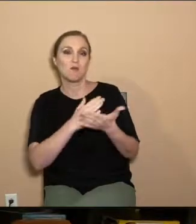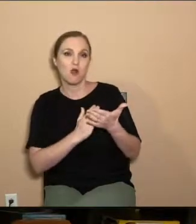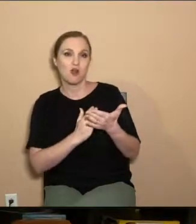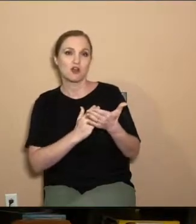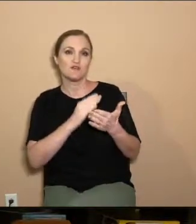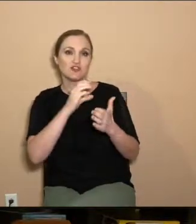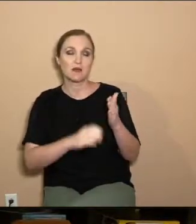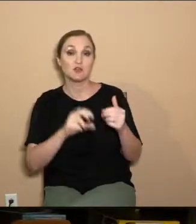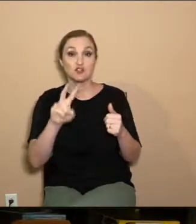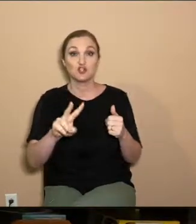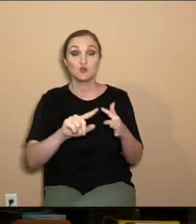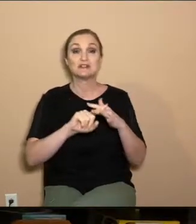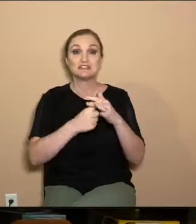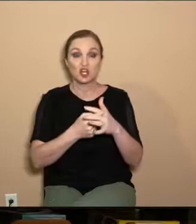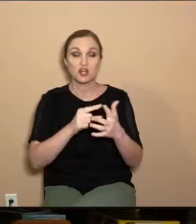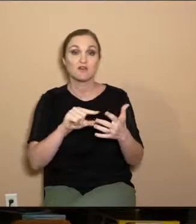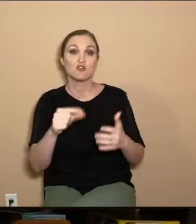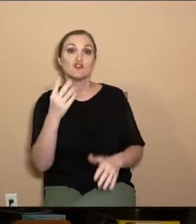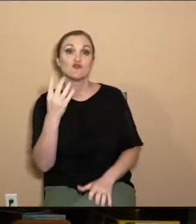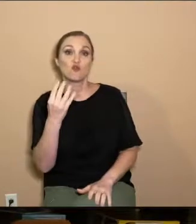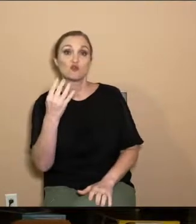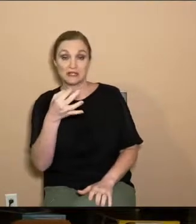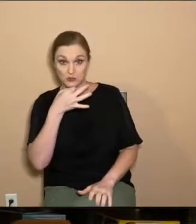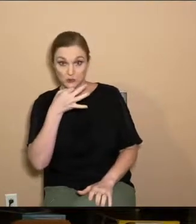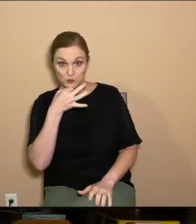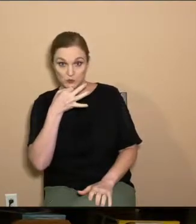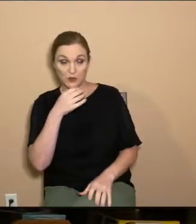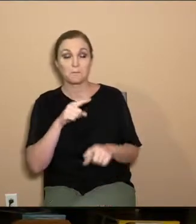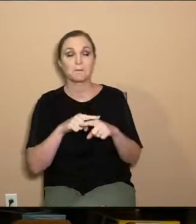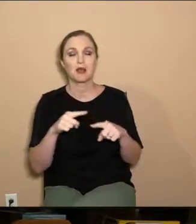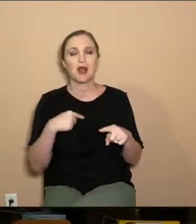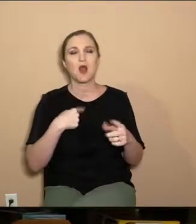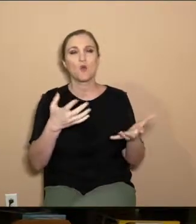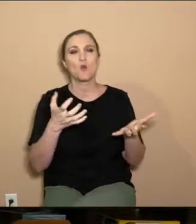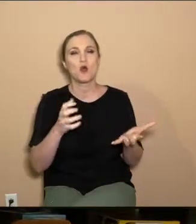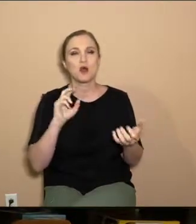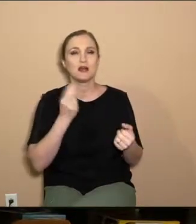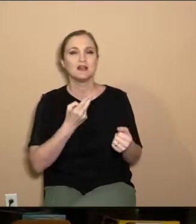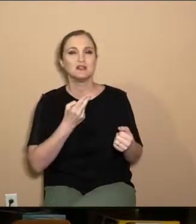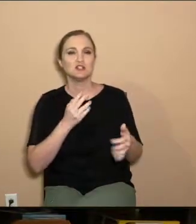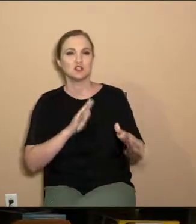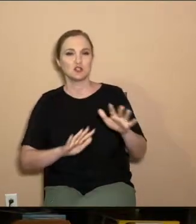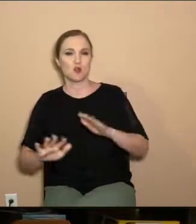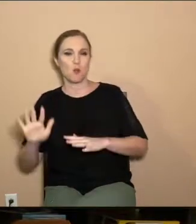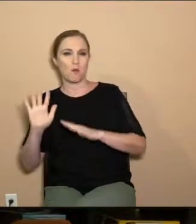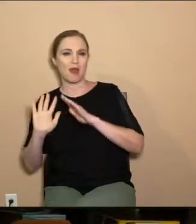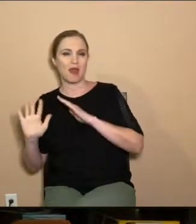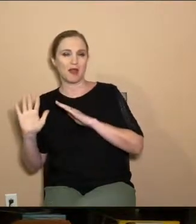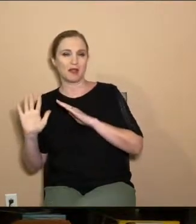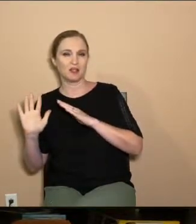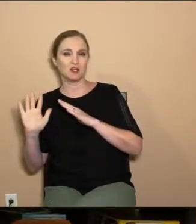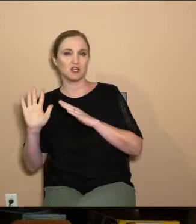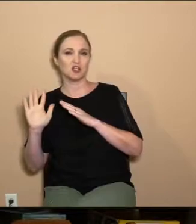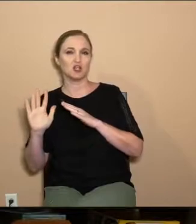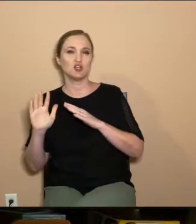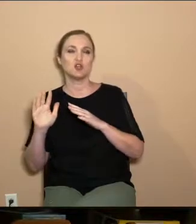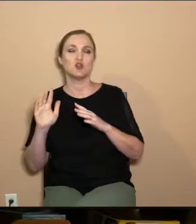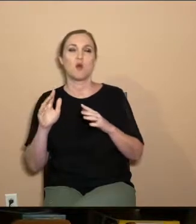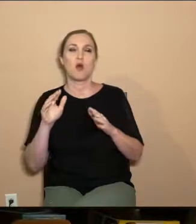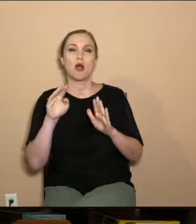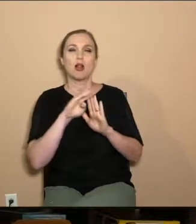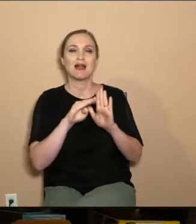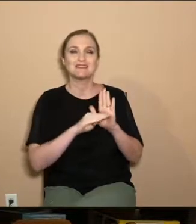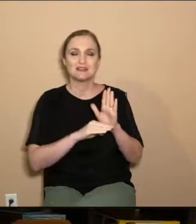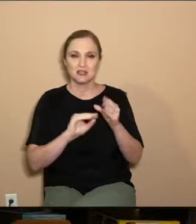two, we're going to pick up in verse 14 in just a minute, but I want us to go back to what would have been lesson